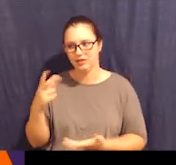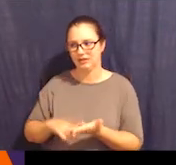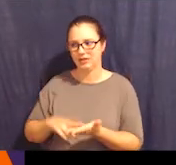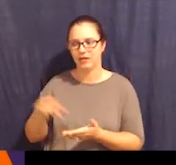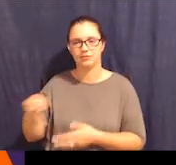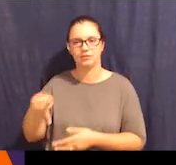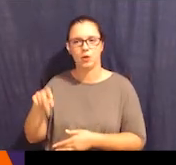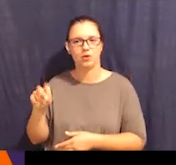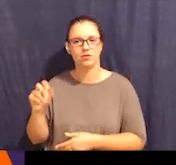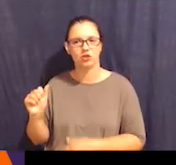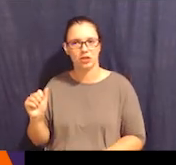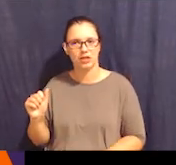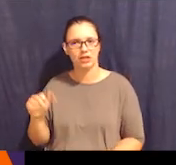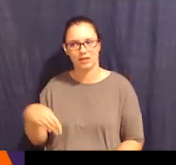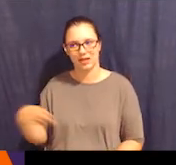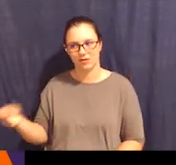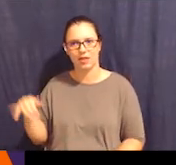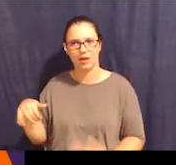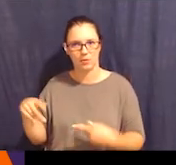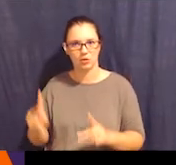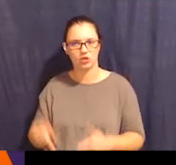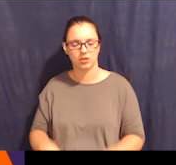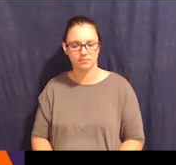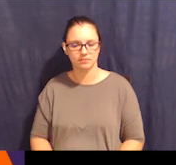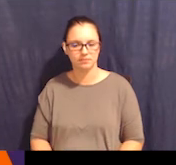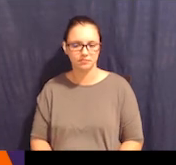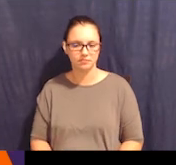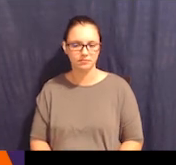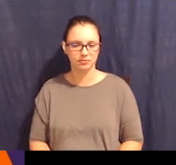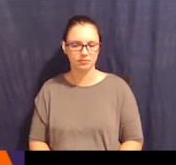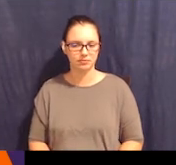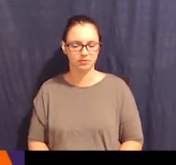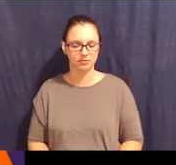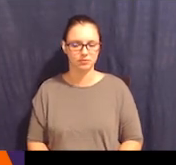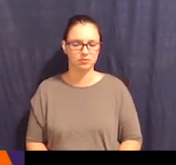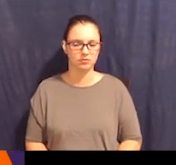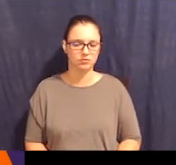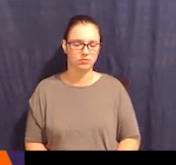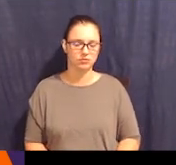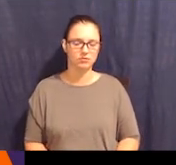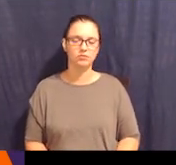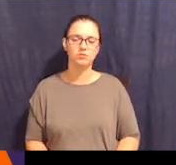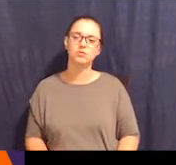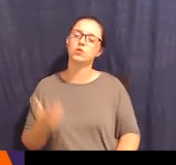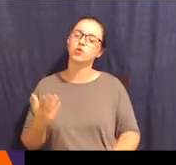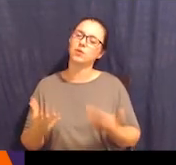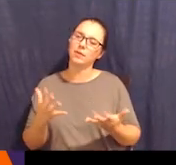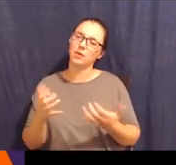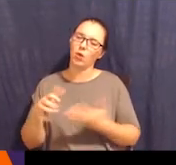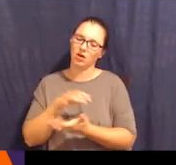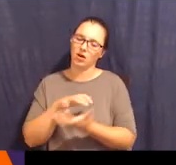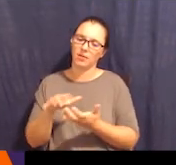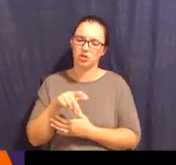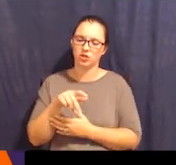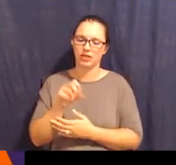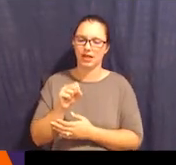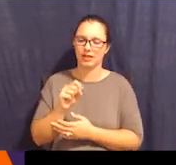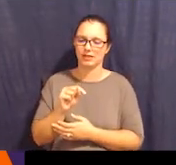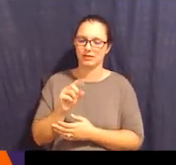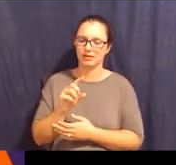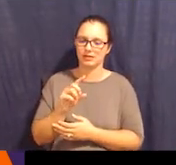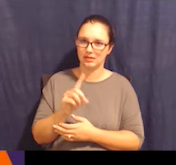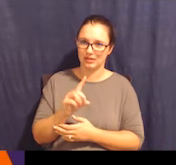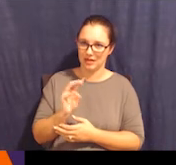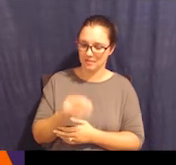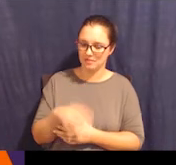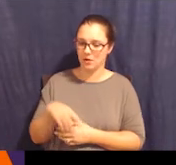So you may want to have this combo of SDM and powers of attorney if you want to authorize a supporter to act on the decision makers behalf.